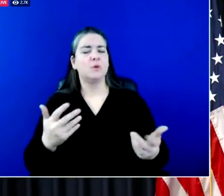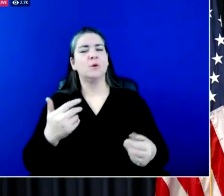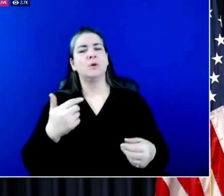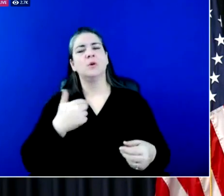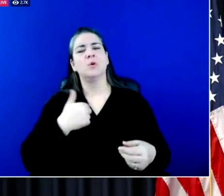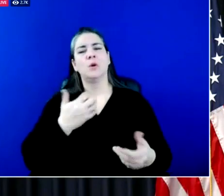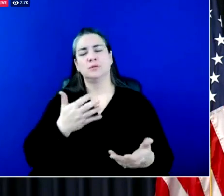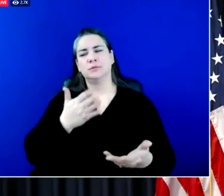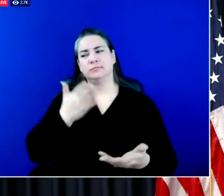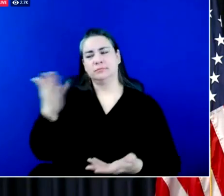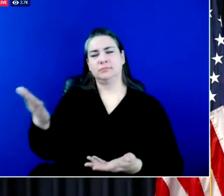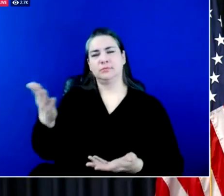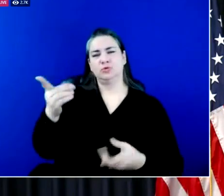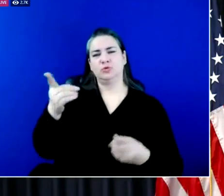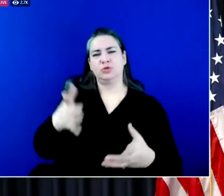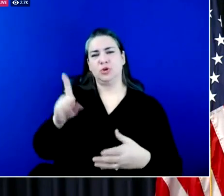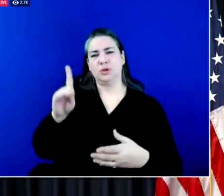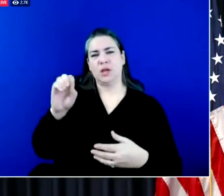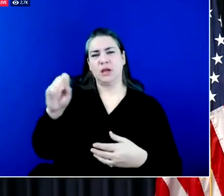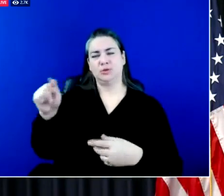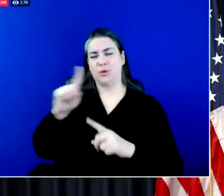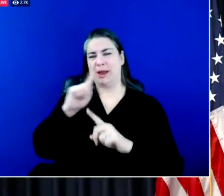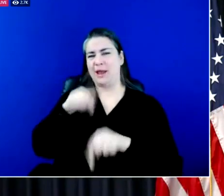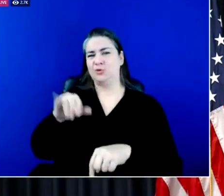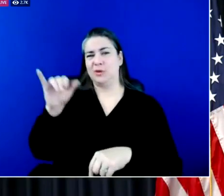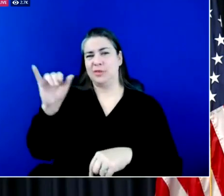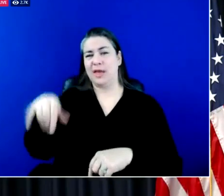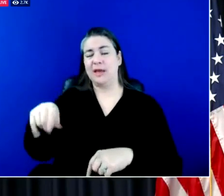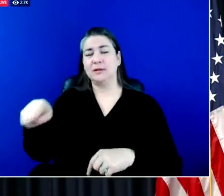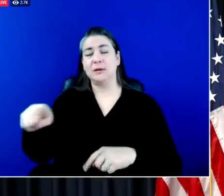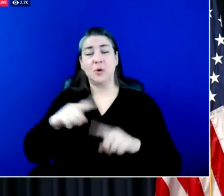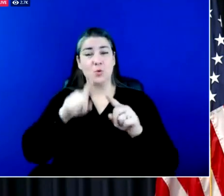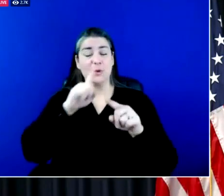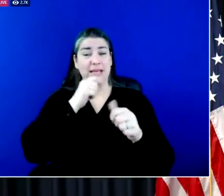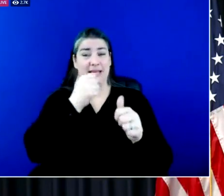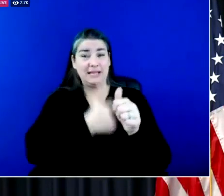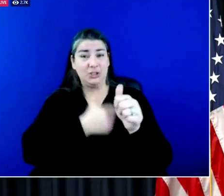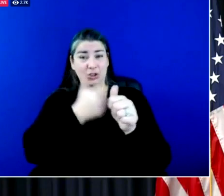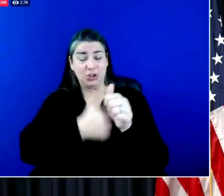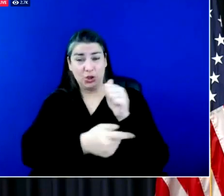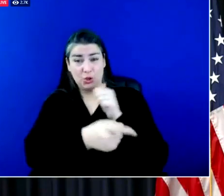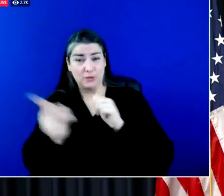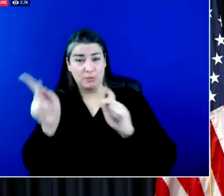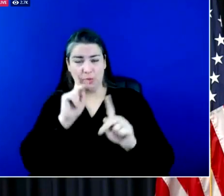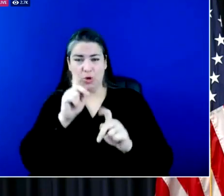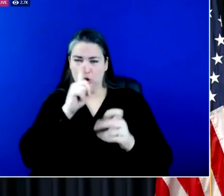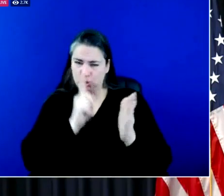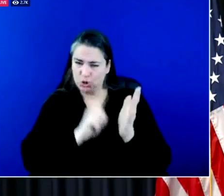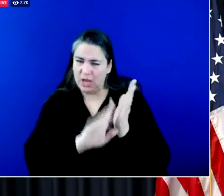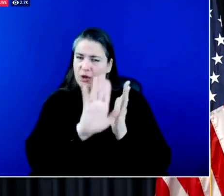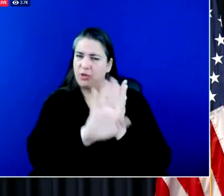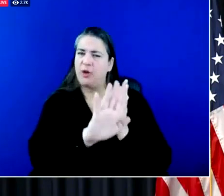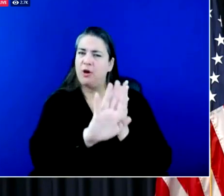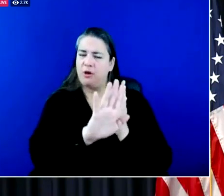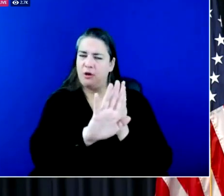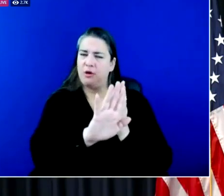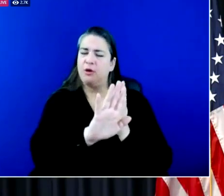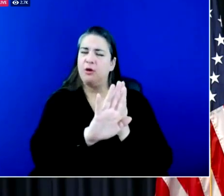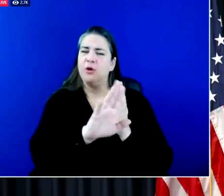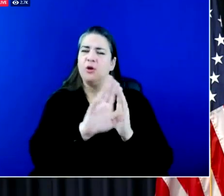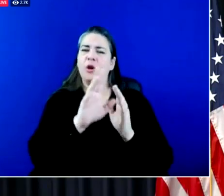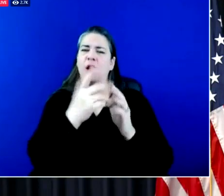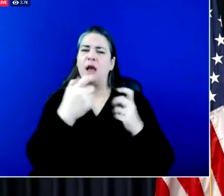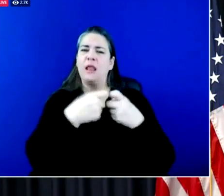dosett for that but on each of those individuals they should check with their specific utility company